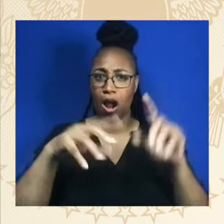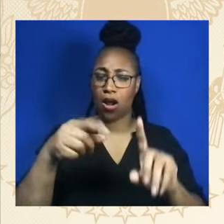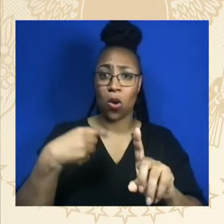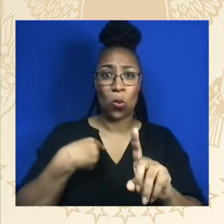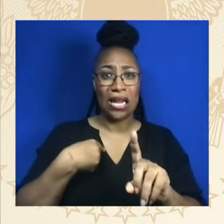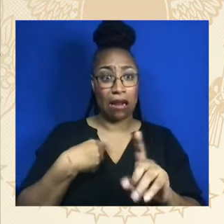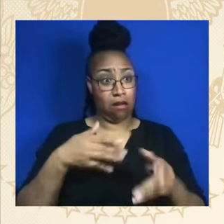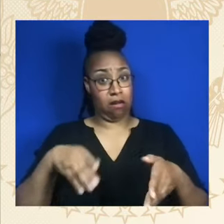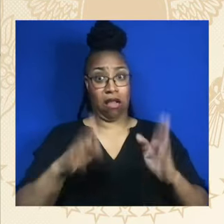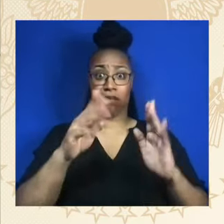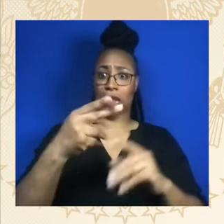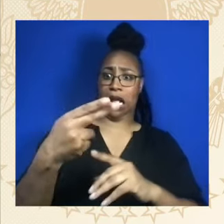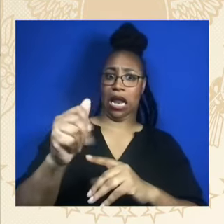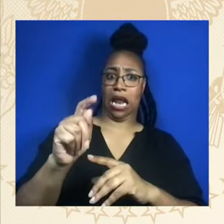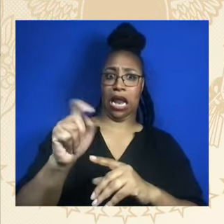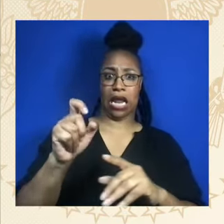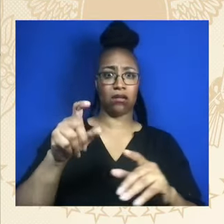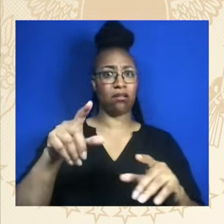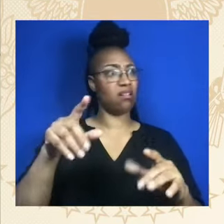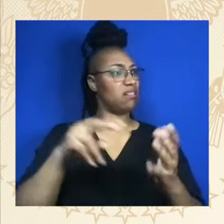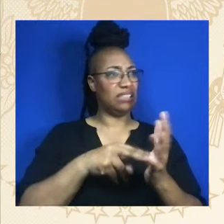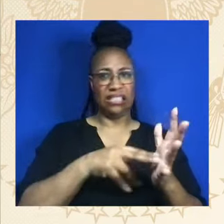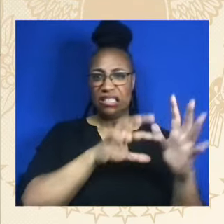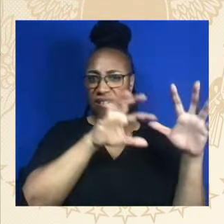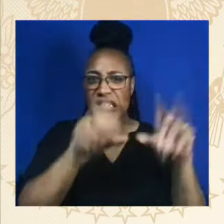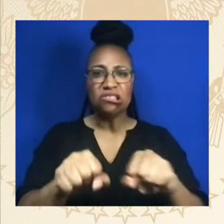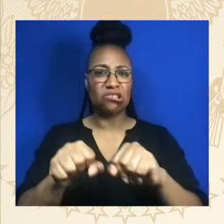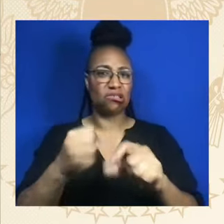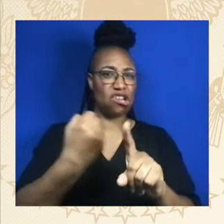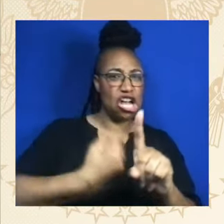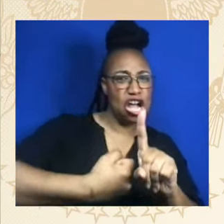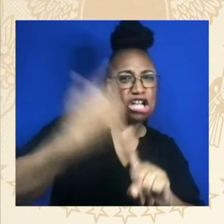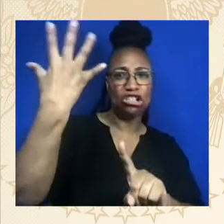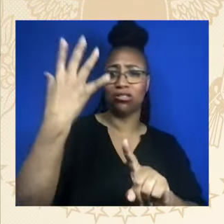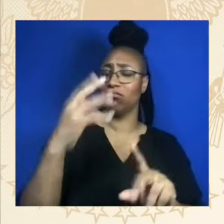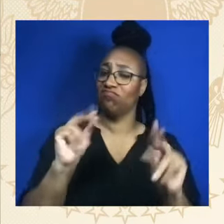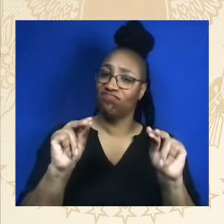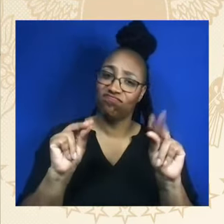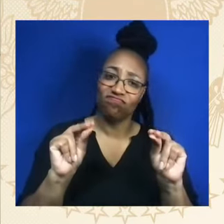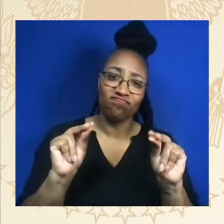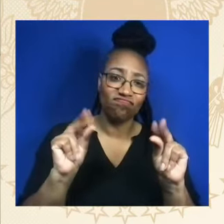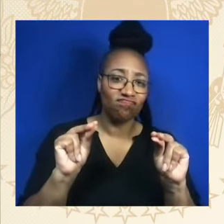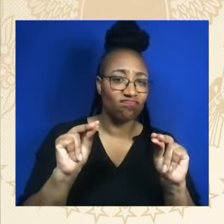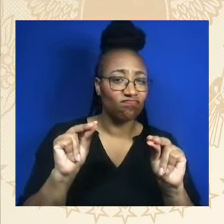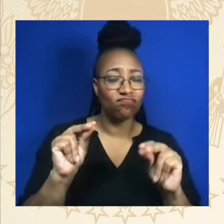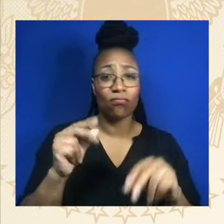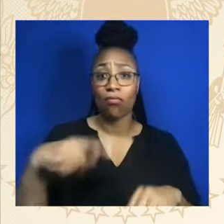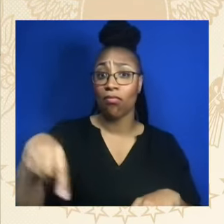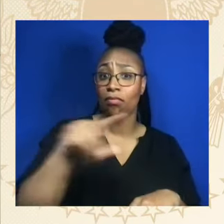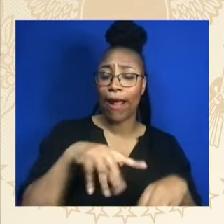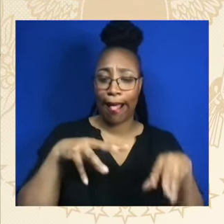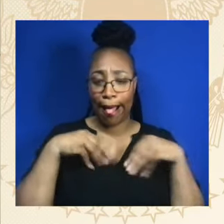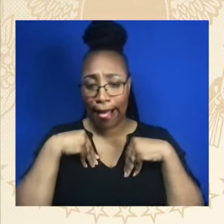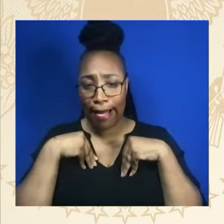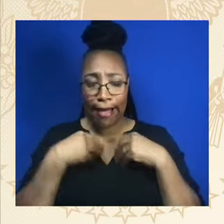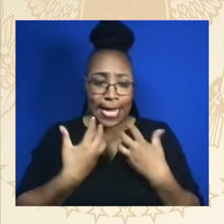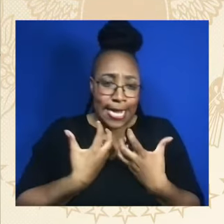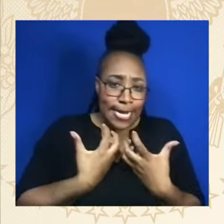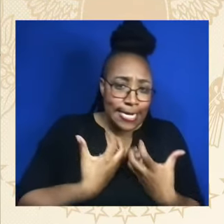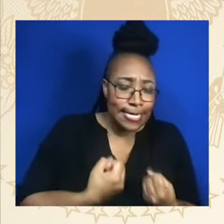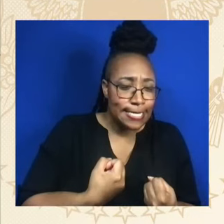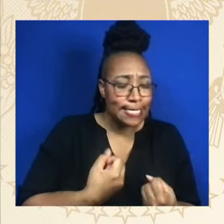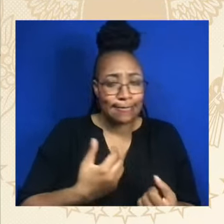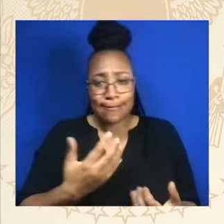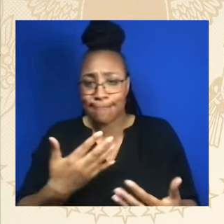Silence — and we're not going to remain silent. Denialism is worse, and it is unacceptable. With your help, I